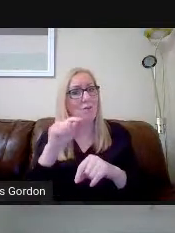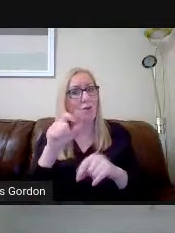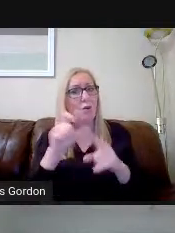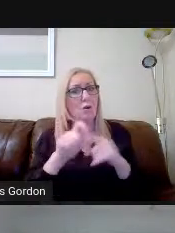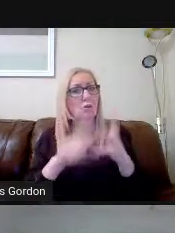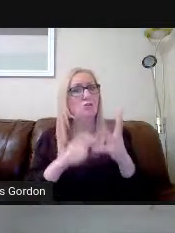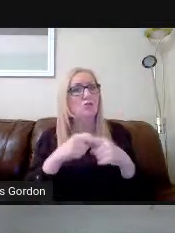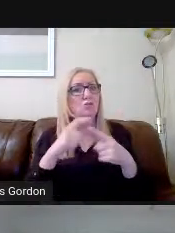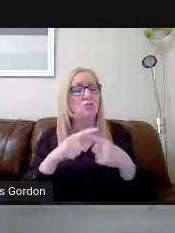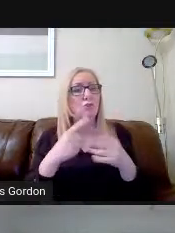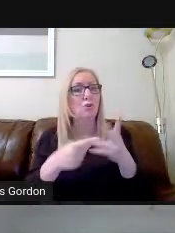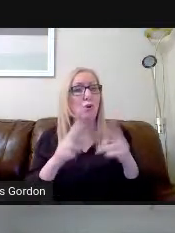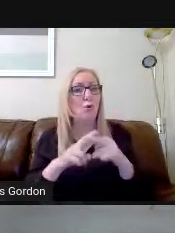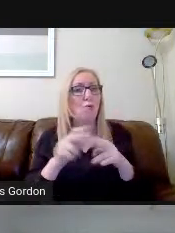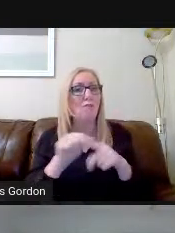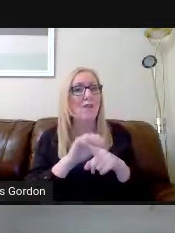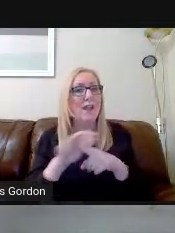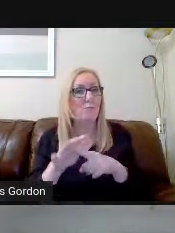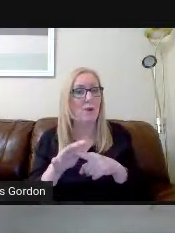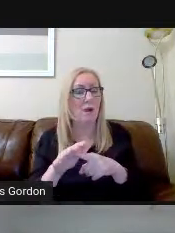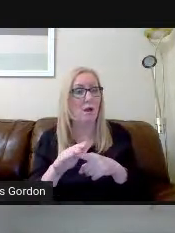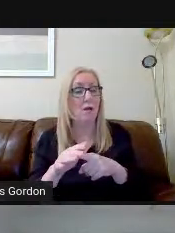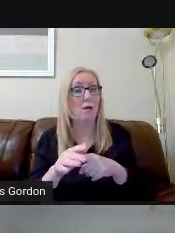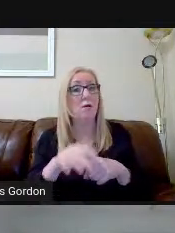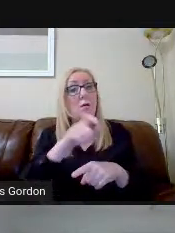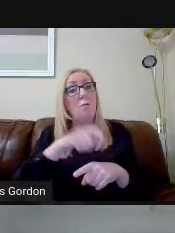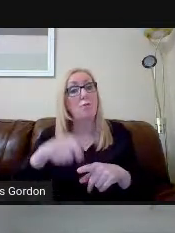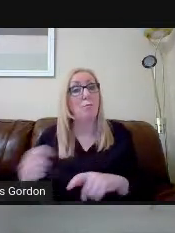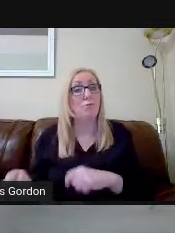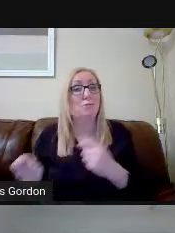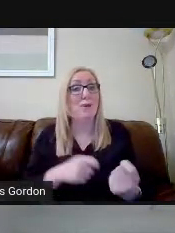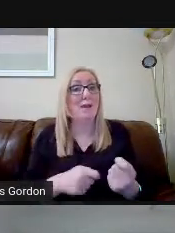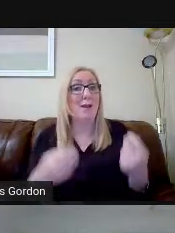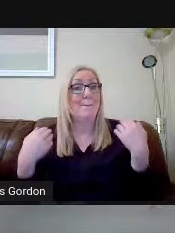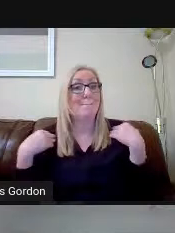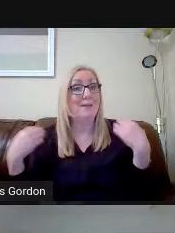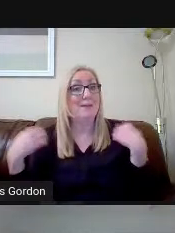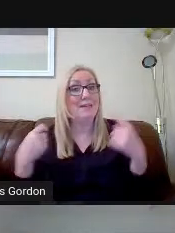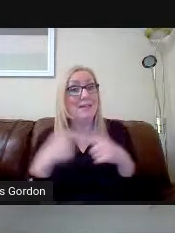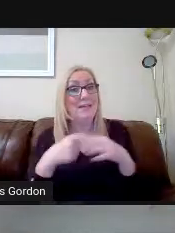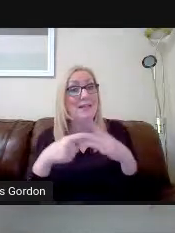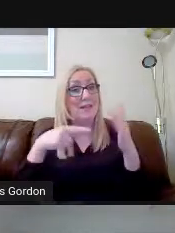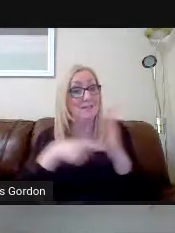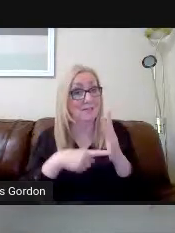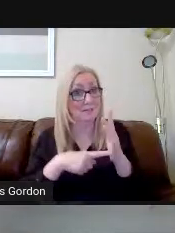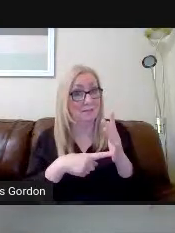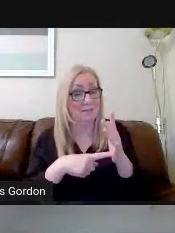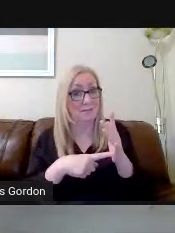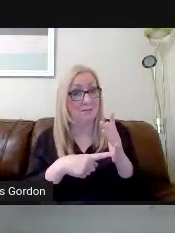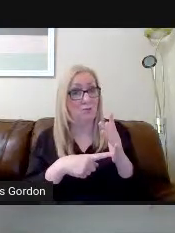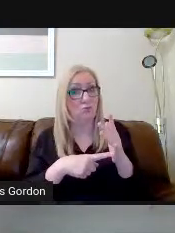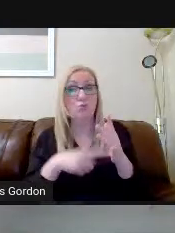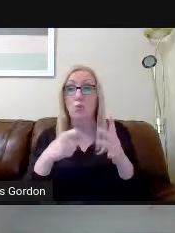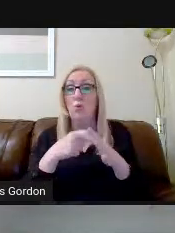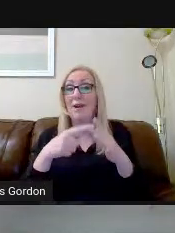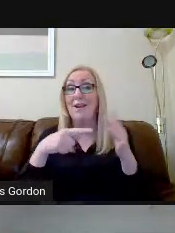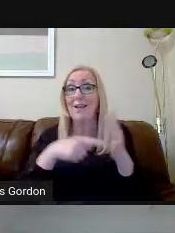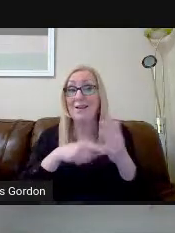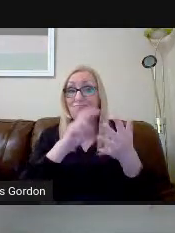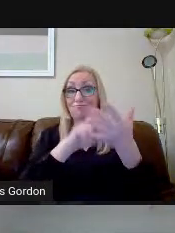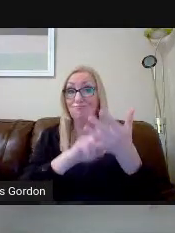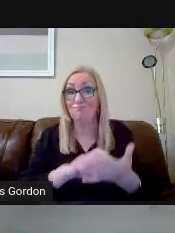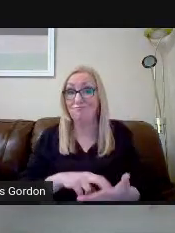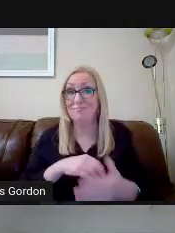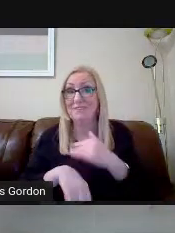pupils bringing PE kit is an absolute must. So your kit record in your second year has to be